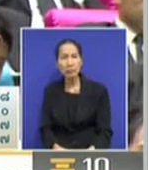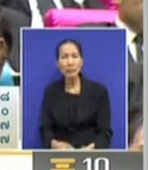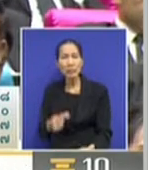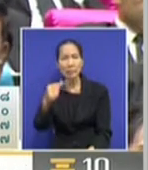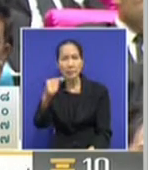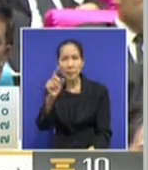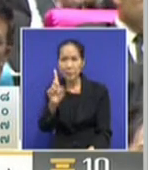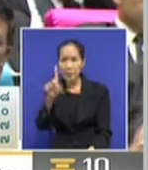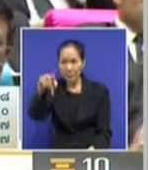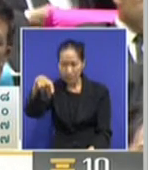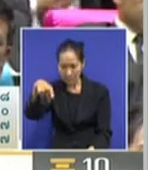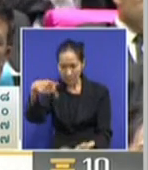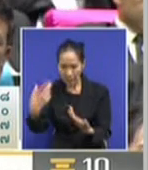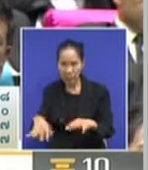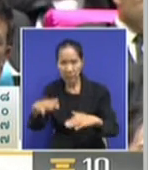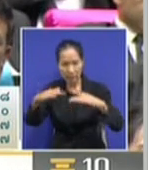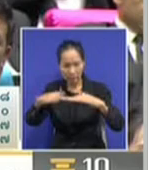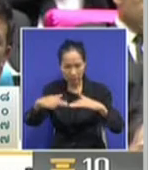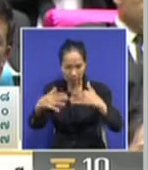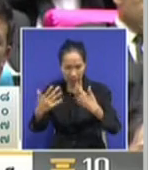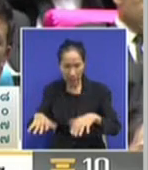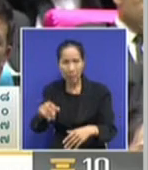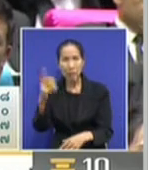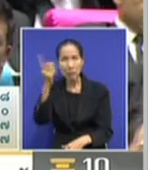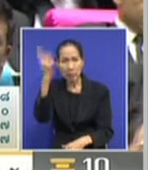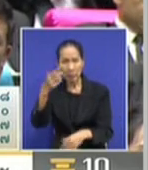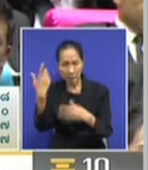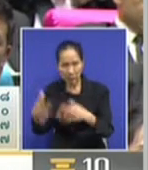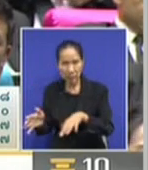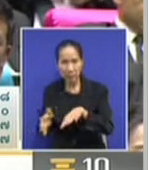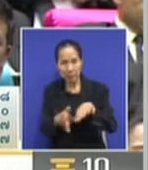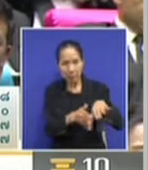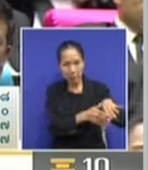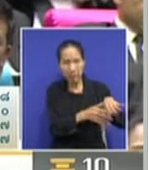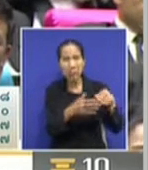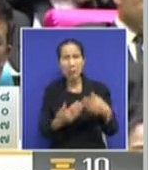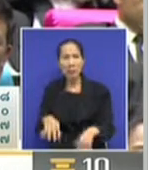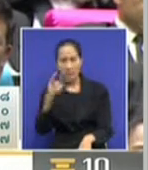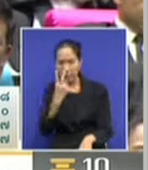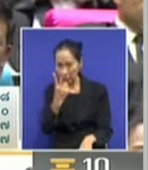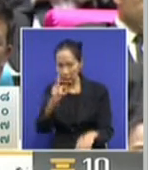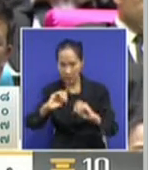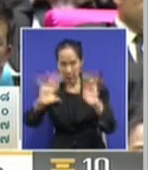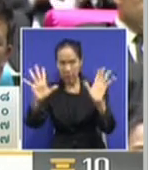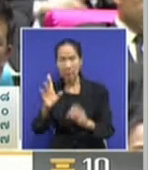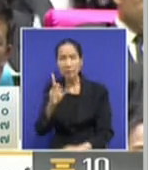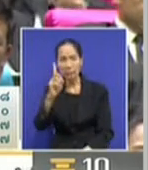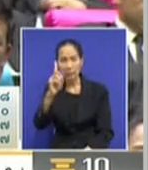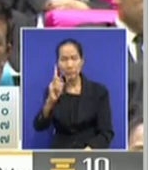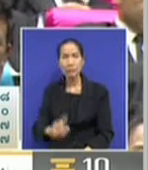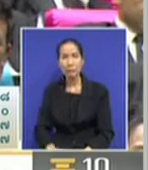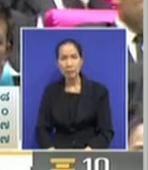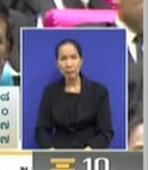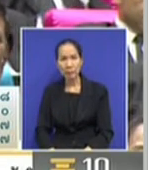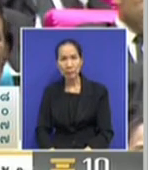of both candidates, Pajut Chan-no-Cha and Ternaton Jing-dung-dungkit, to say about the good things of the candidates they